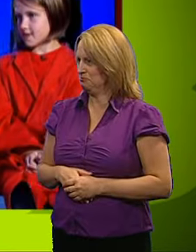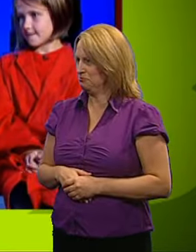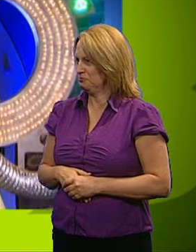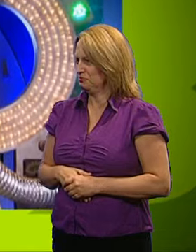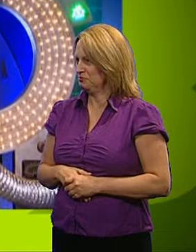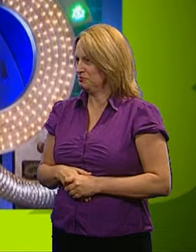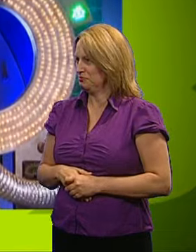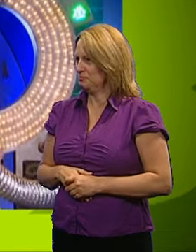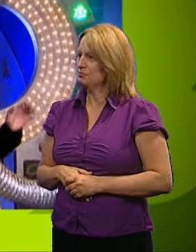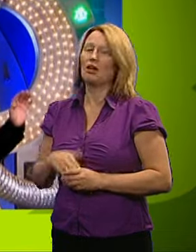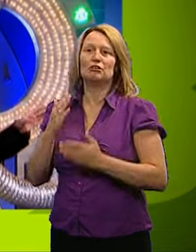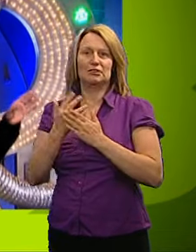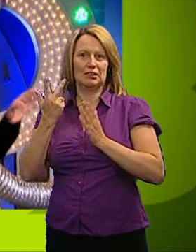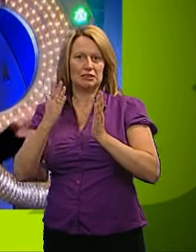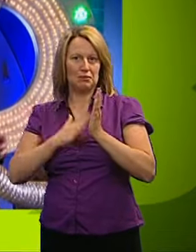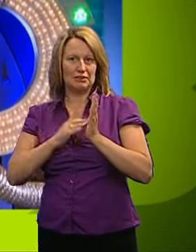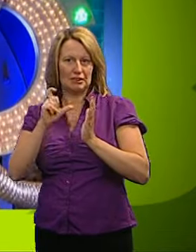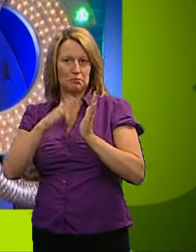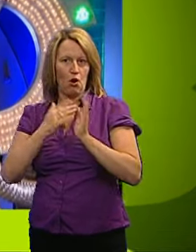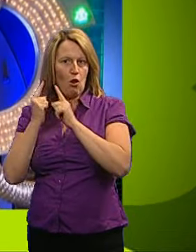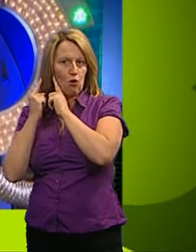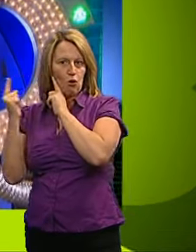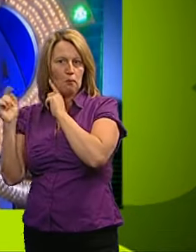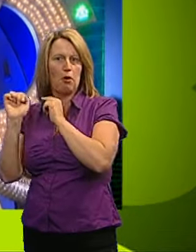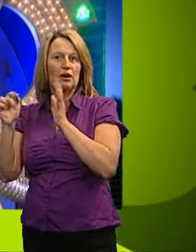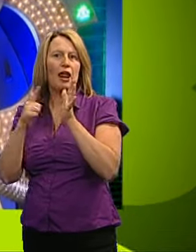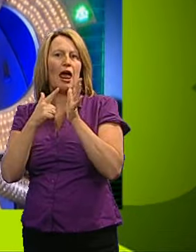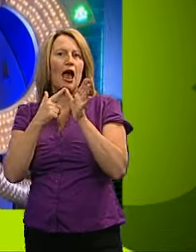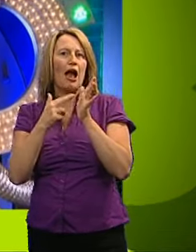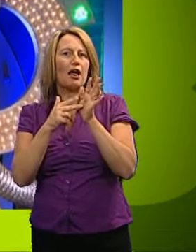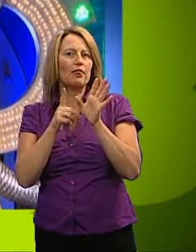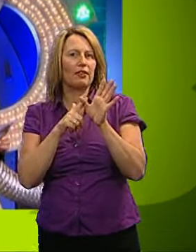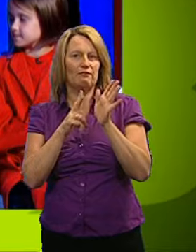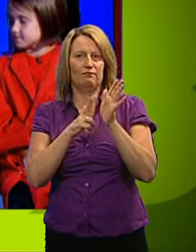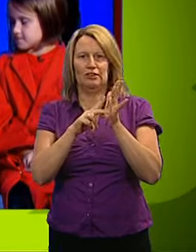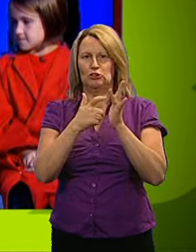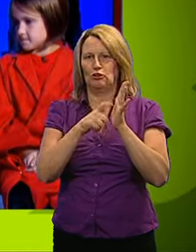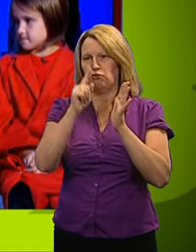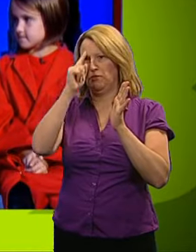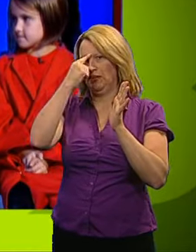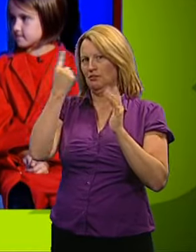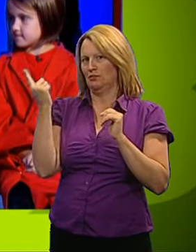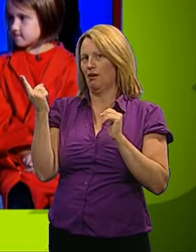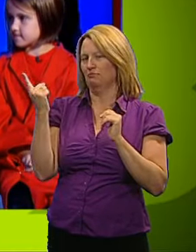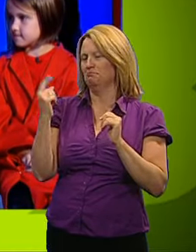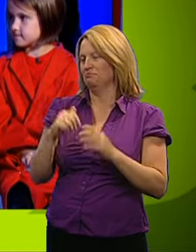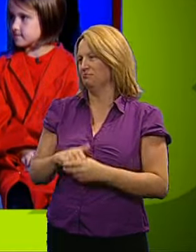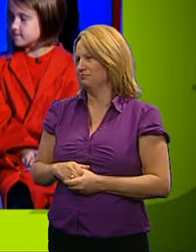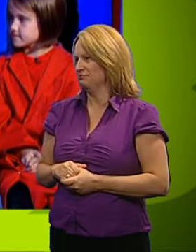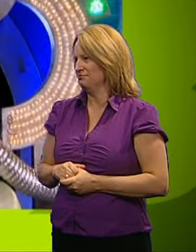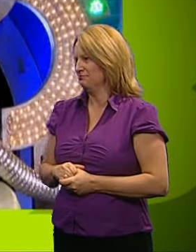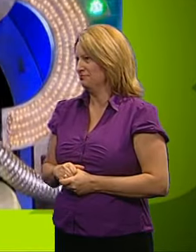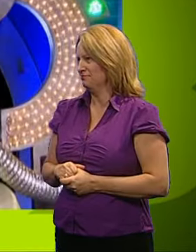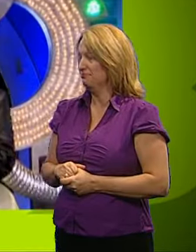It's actually, you are right, it's actually over 18 centimetres long and it belongs to Anthony Victor of